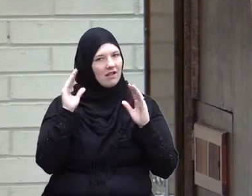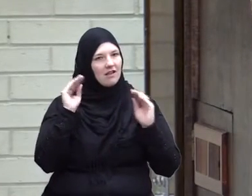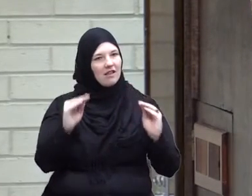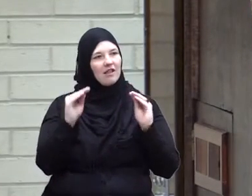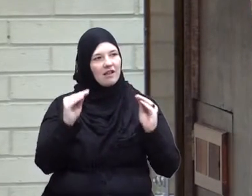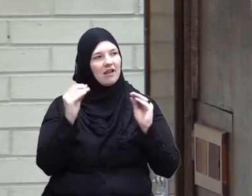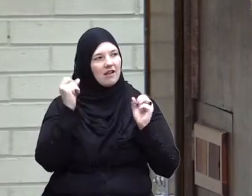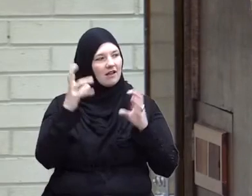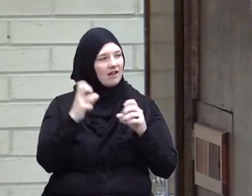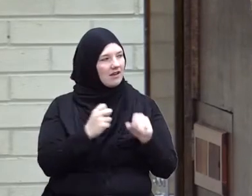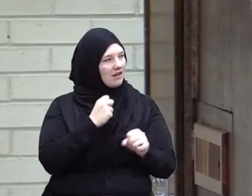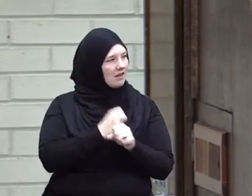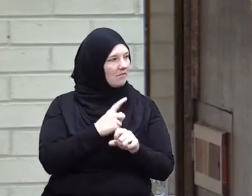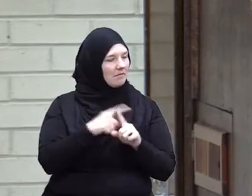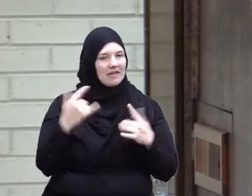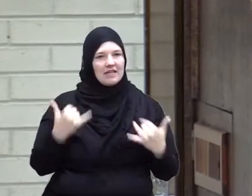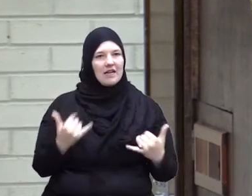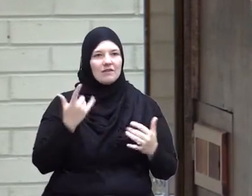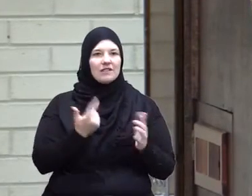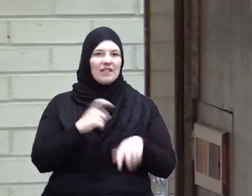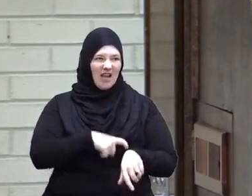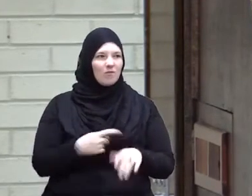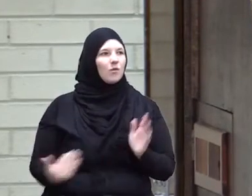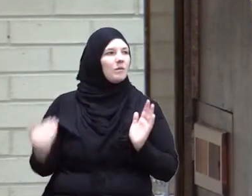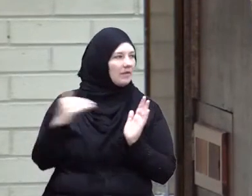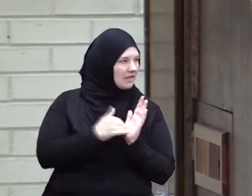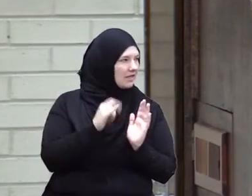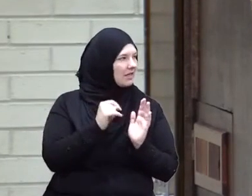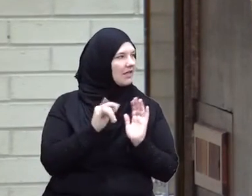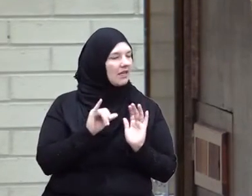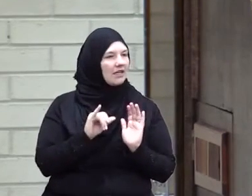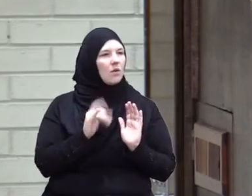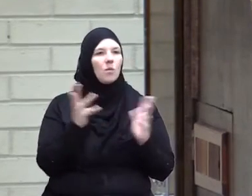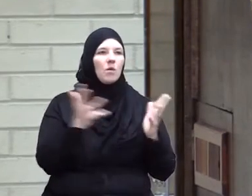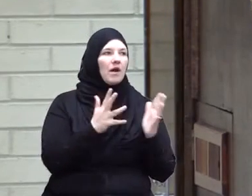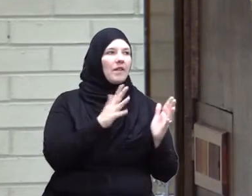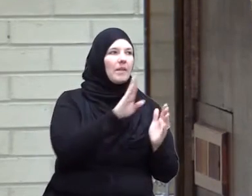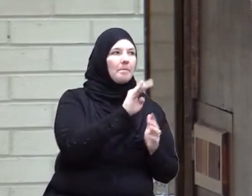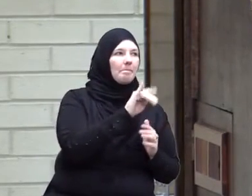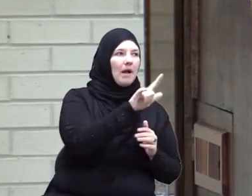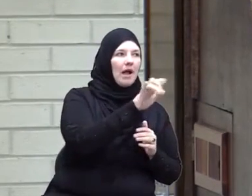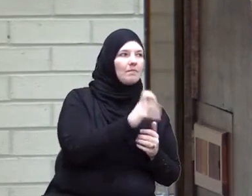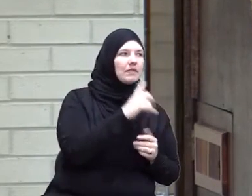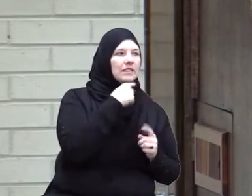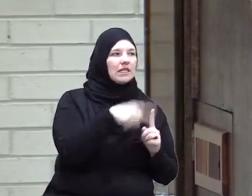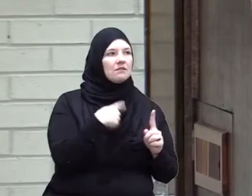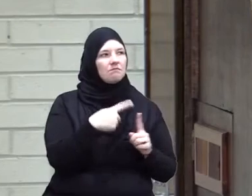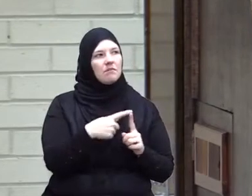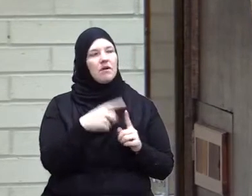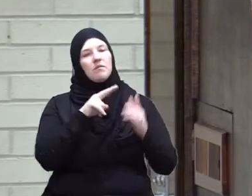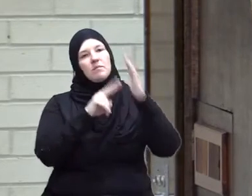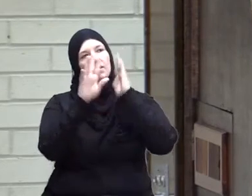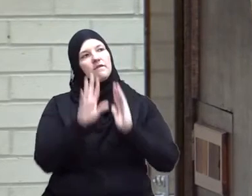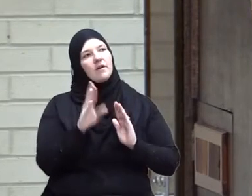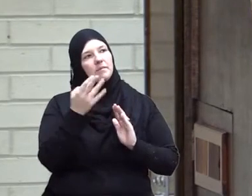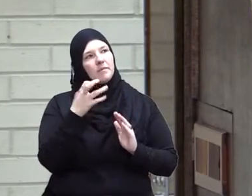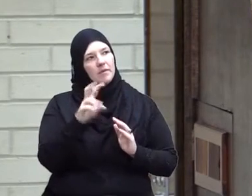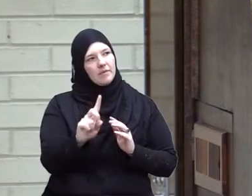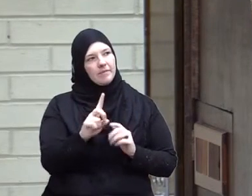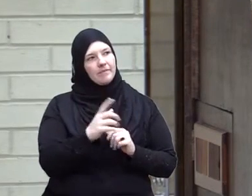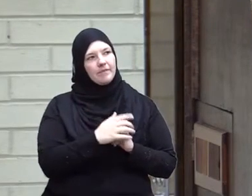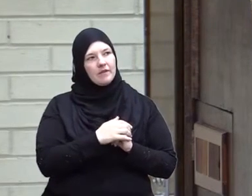years ago but it's time to repeat it about what the Bible says about Muhammad so Allah is saying